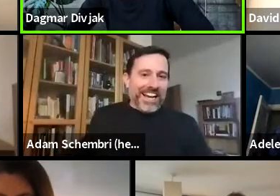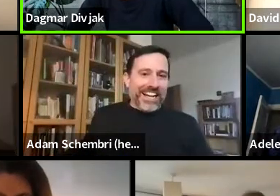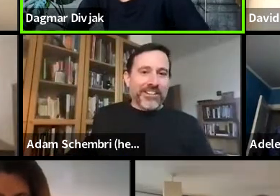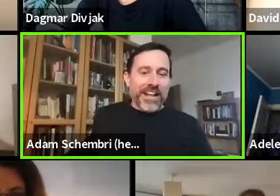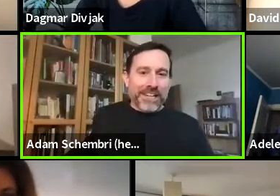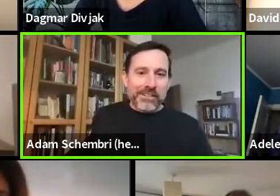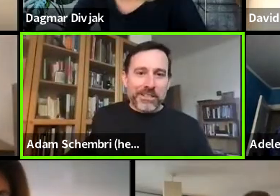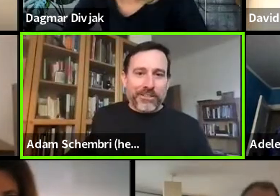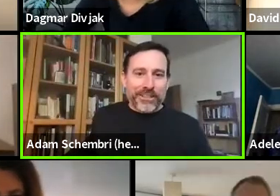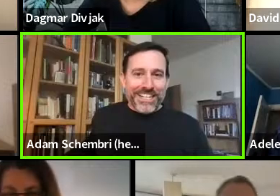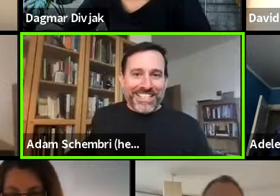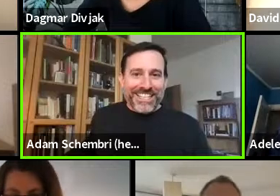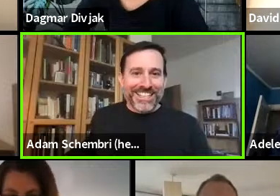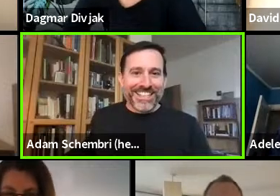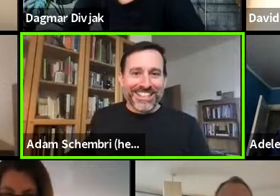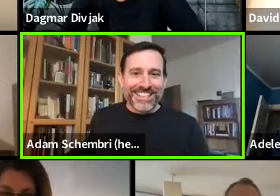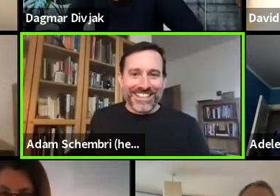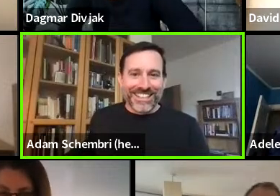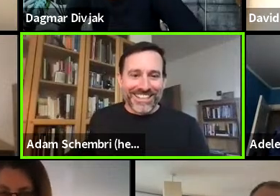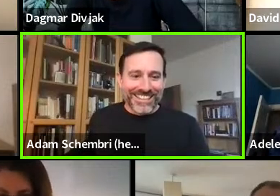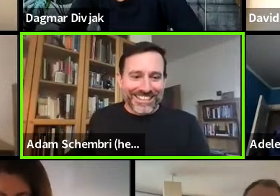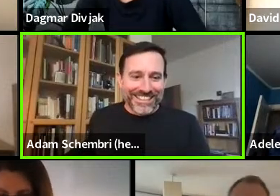i don't have language for this